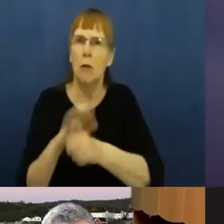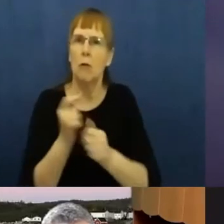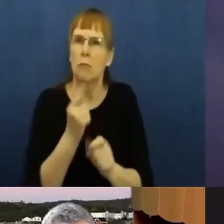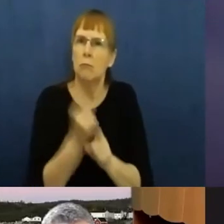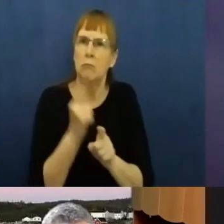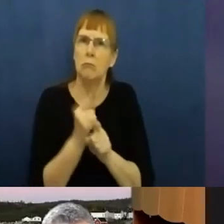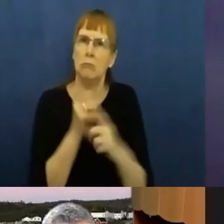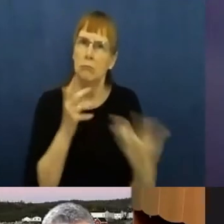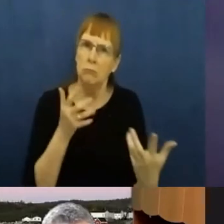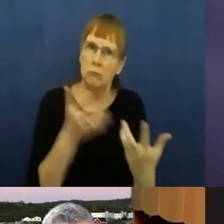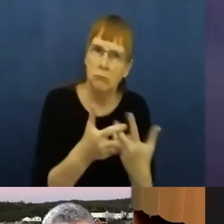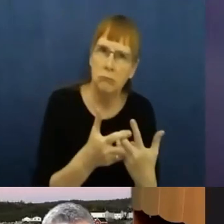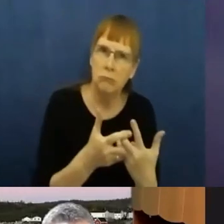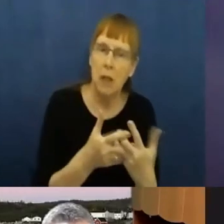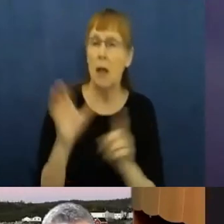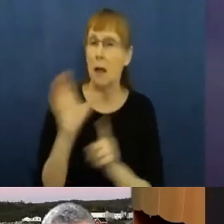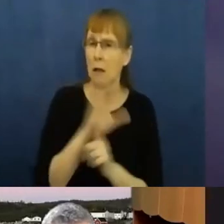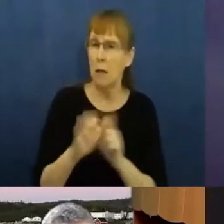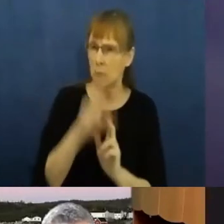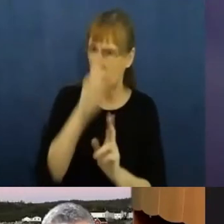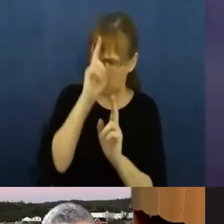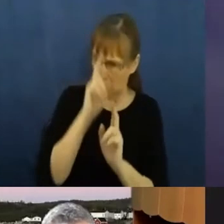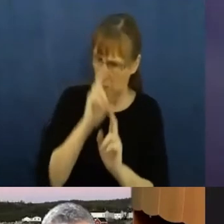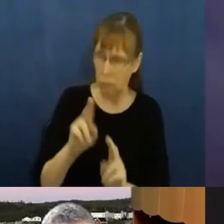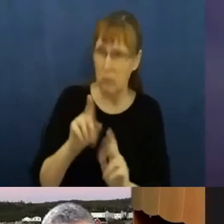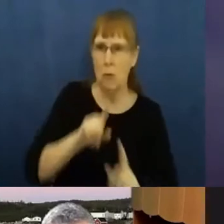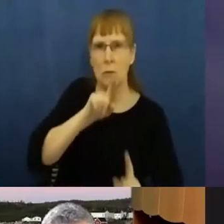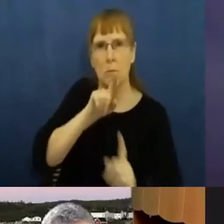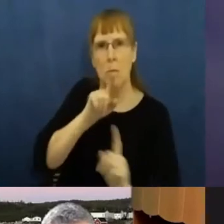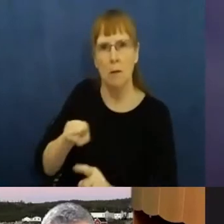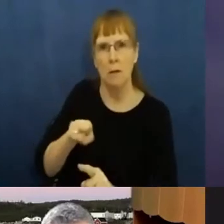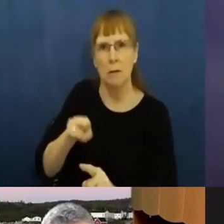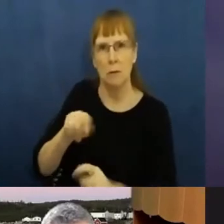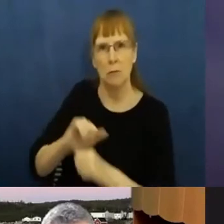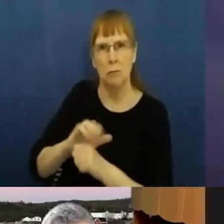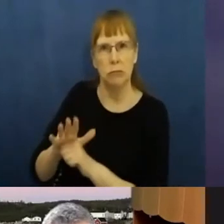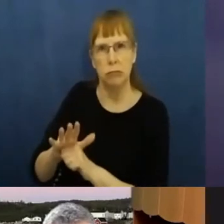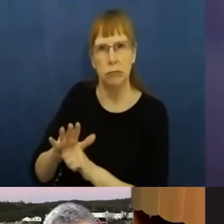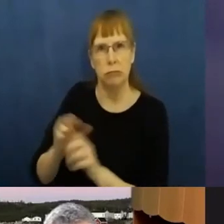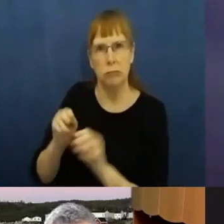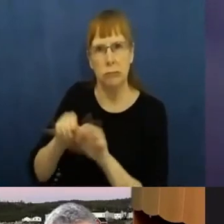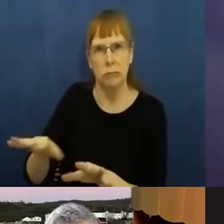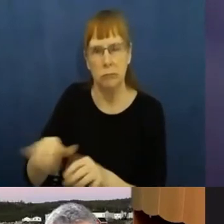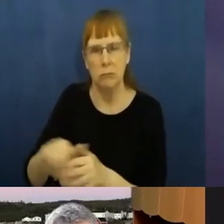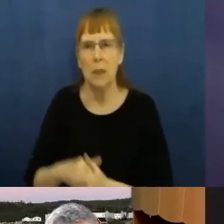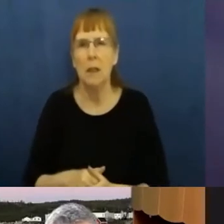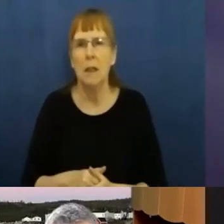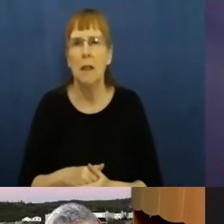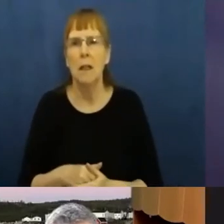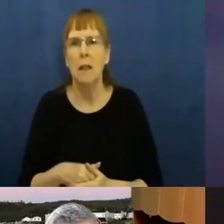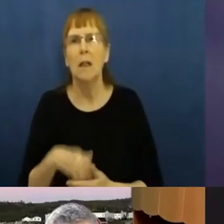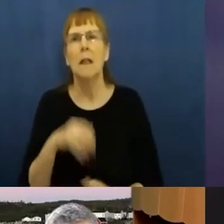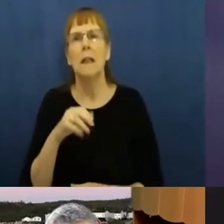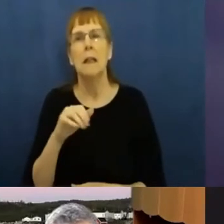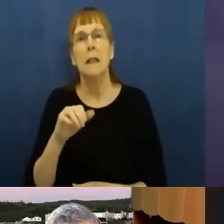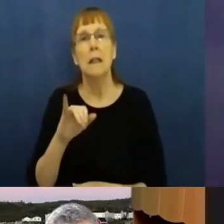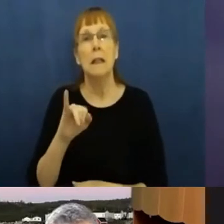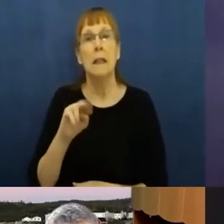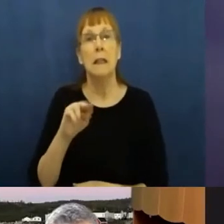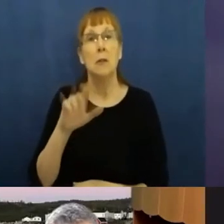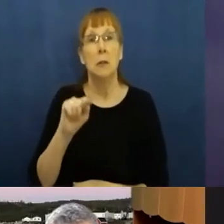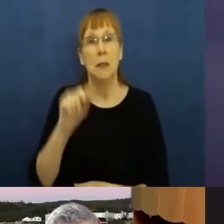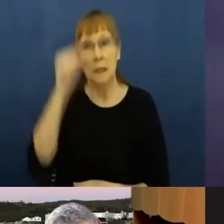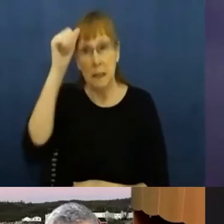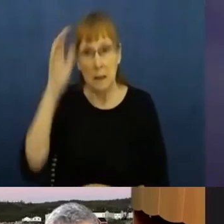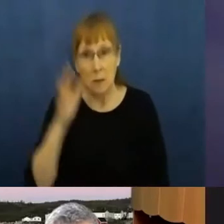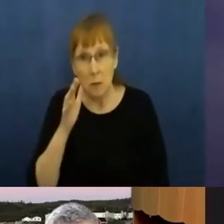culturally relevant responses to COVID-19. Through examples from Inuit, Nungat, the Inuit homelands, particularly from his